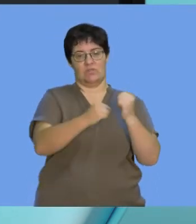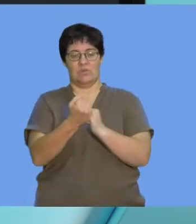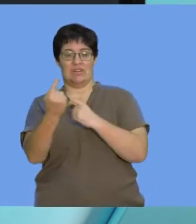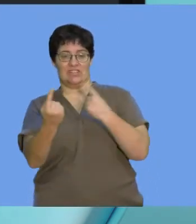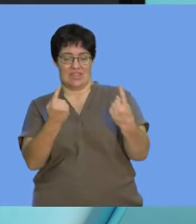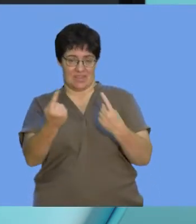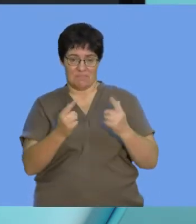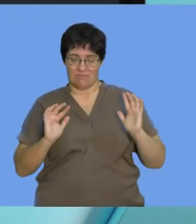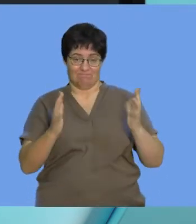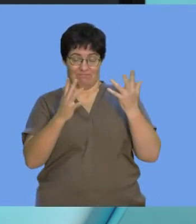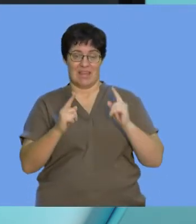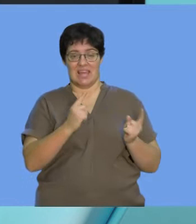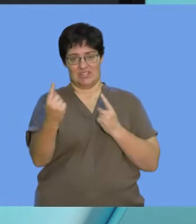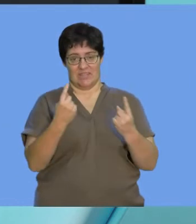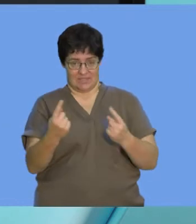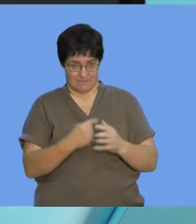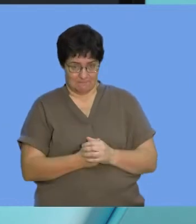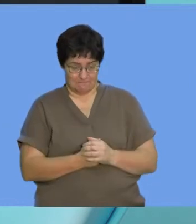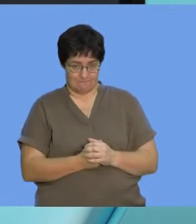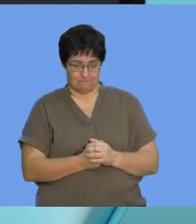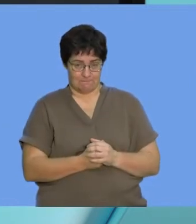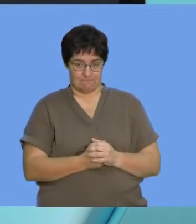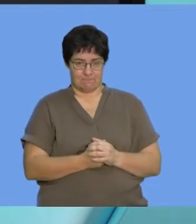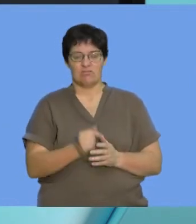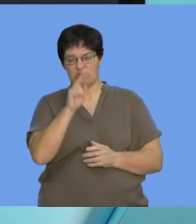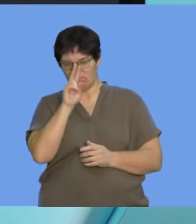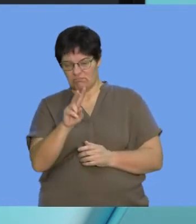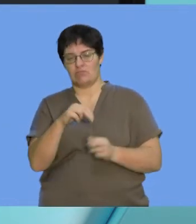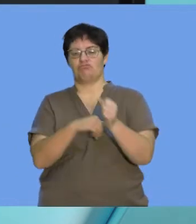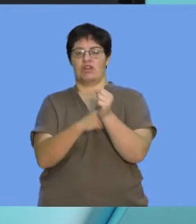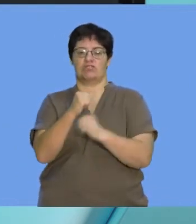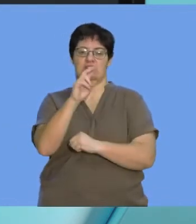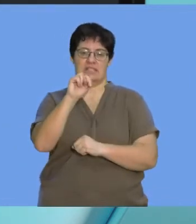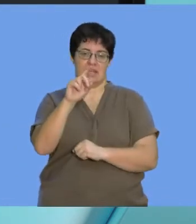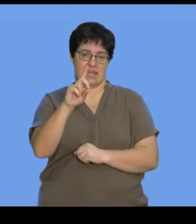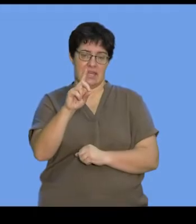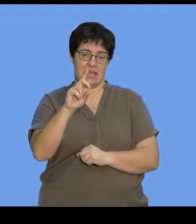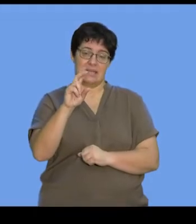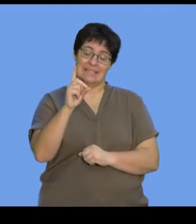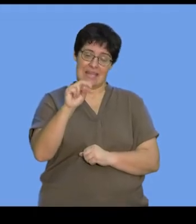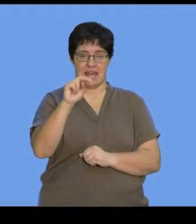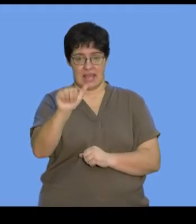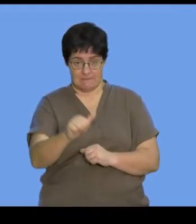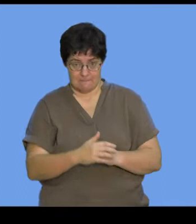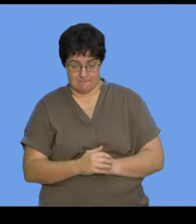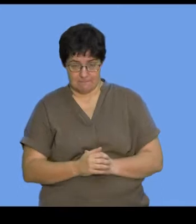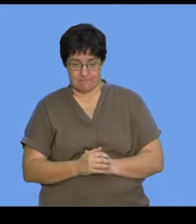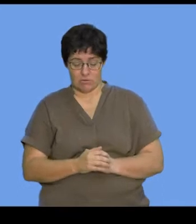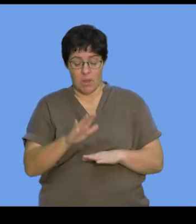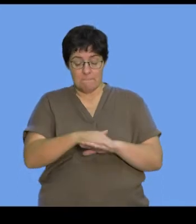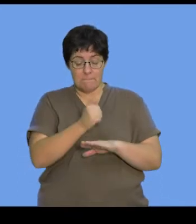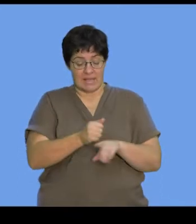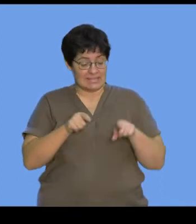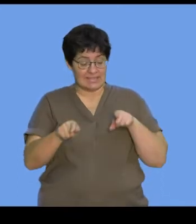what complementary base pairing is in the context of the structure of DNA. So, let's unpack that. So, these base pairs